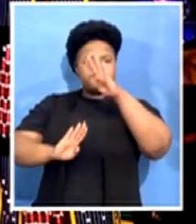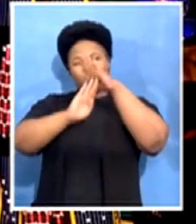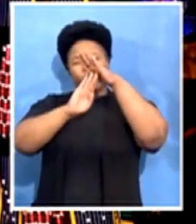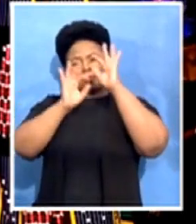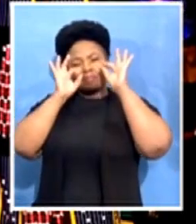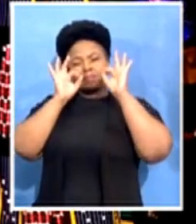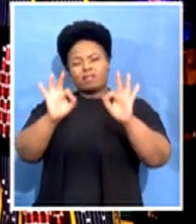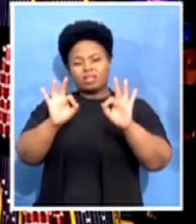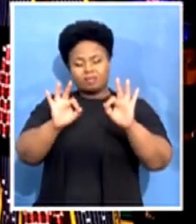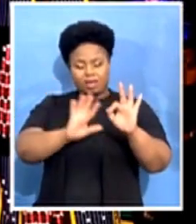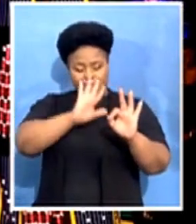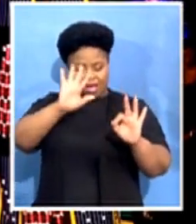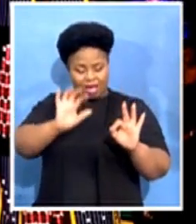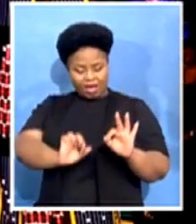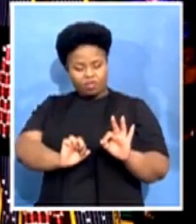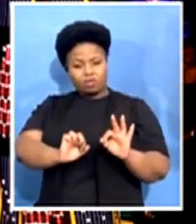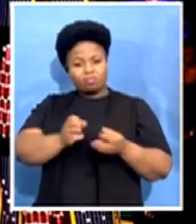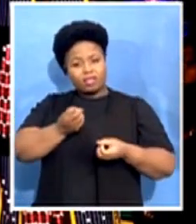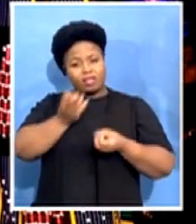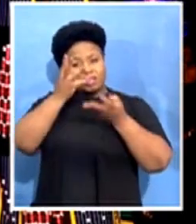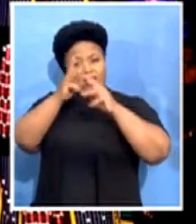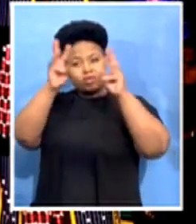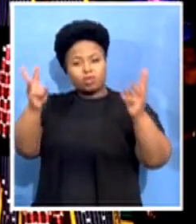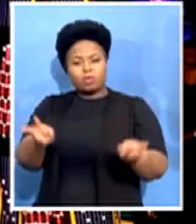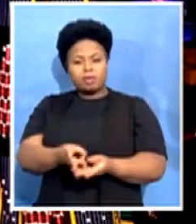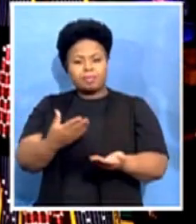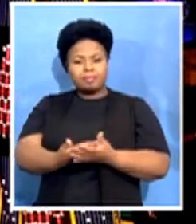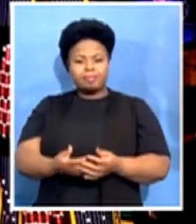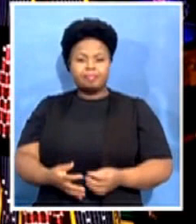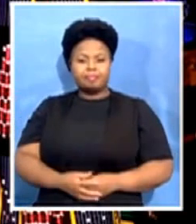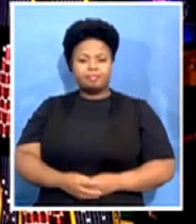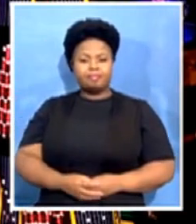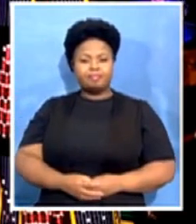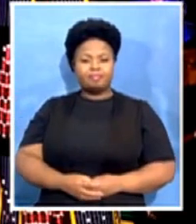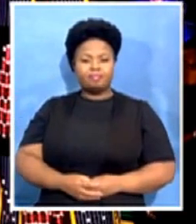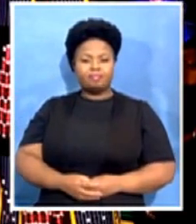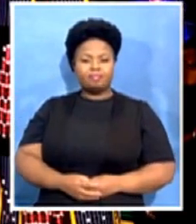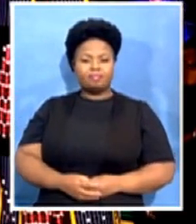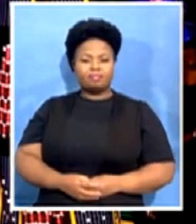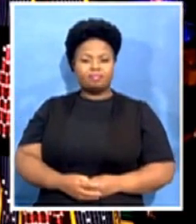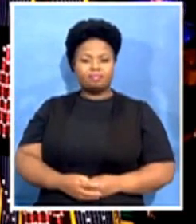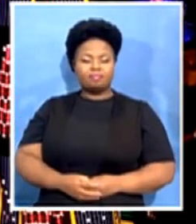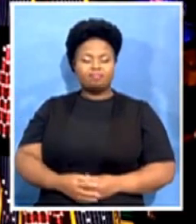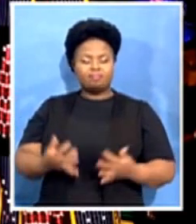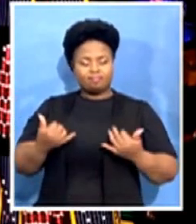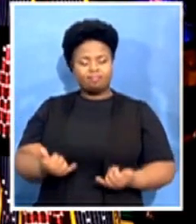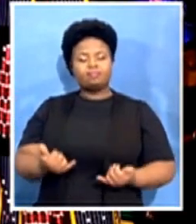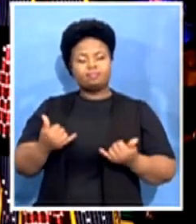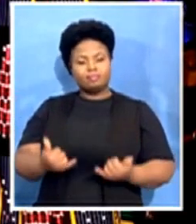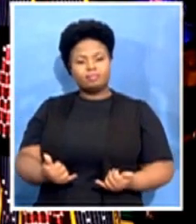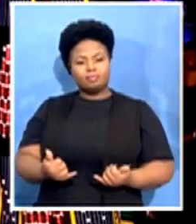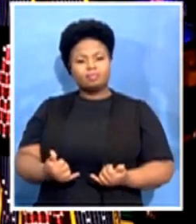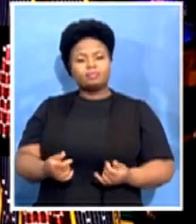give to the world. And so today, we raise a pyramid to the skies